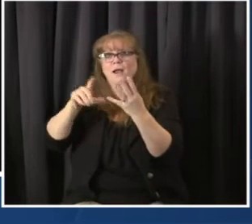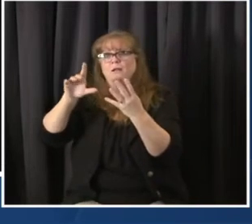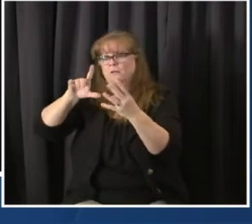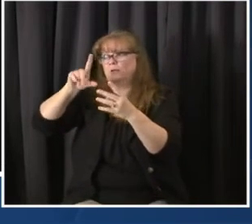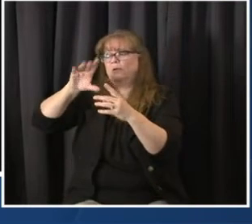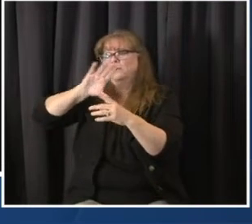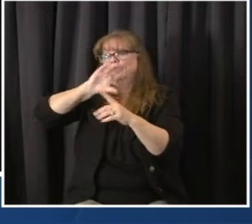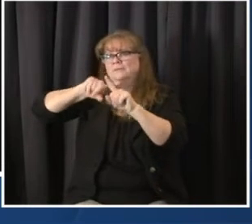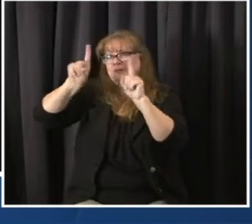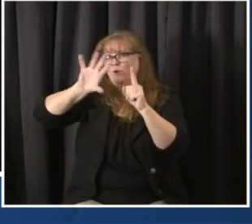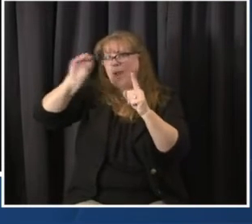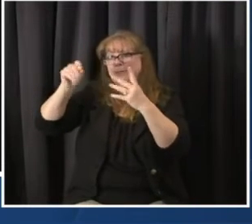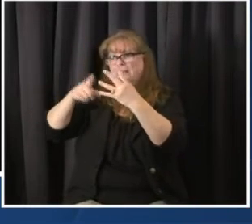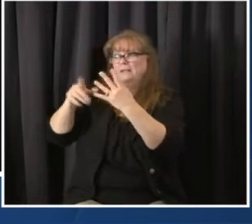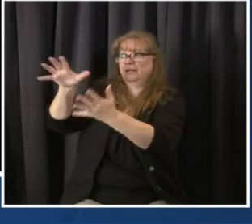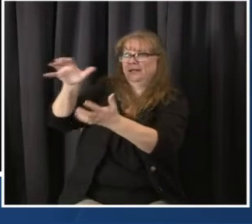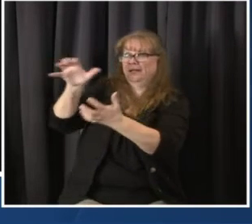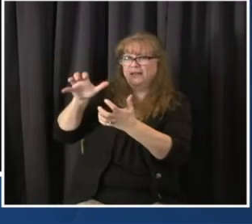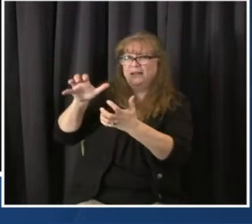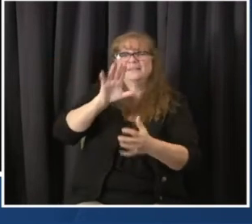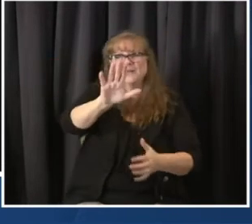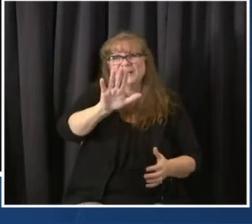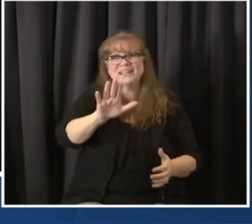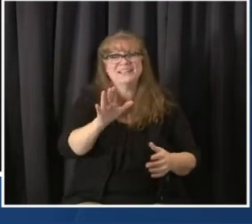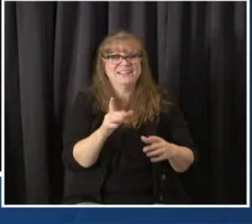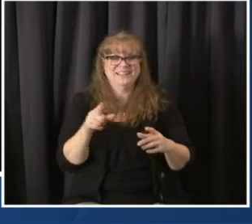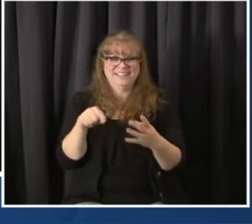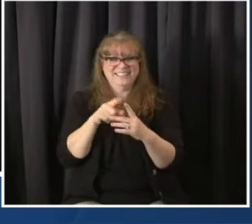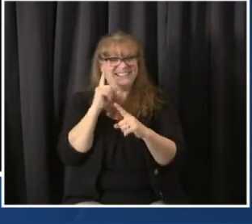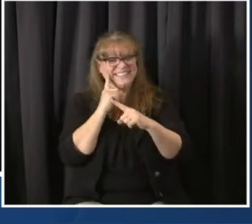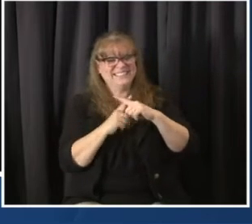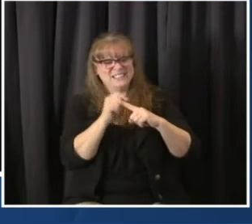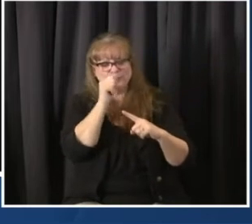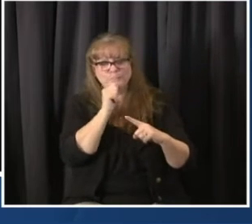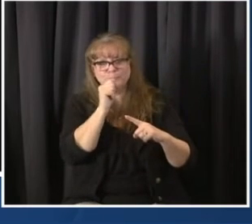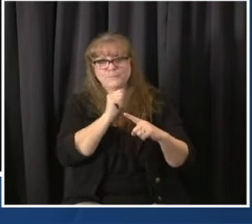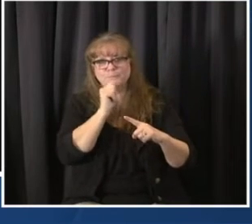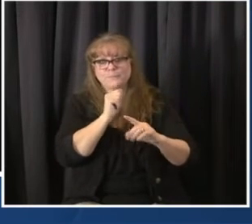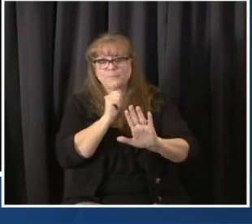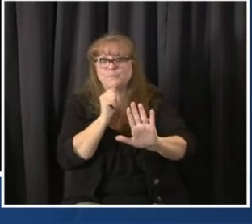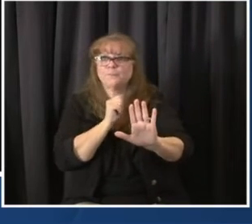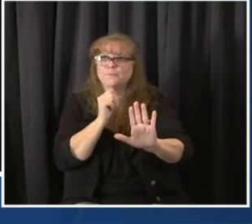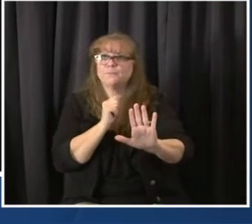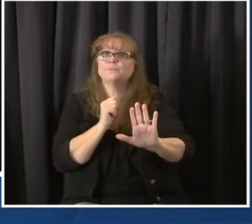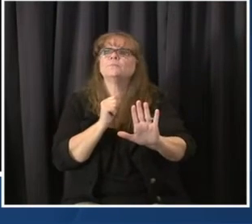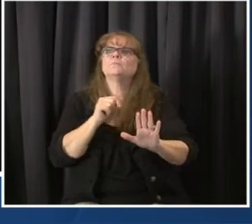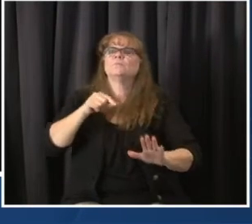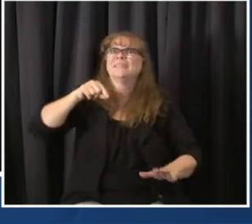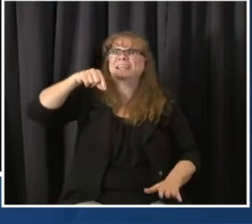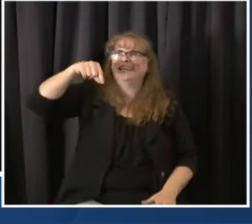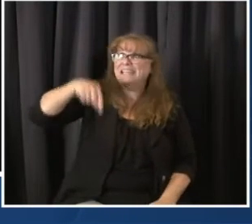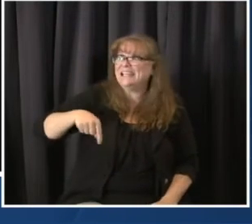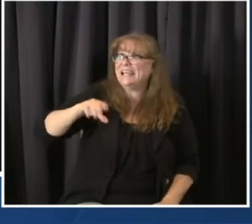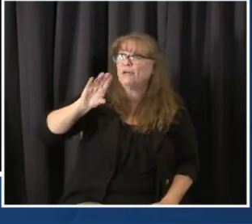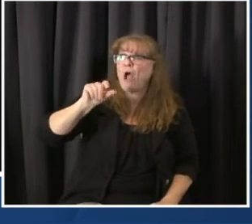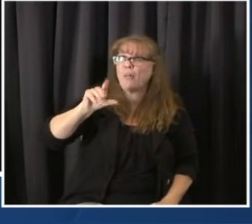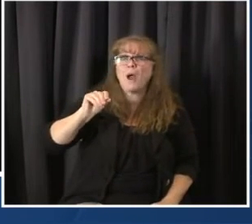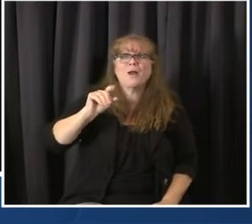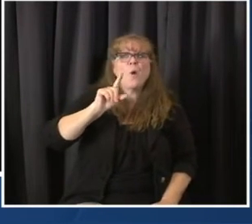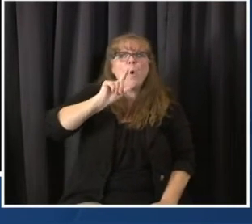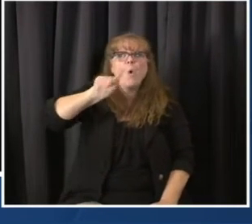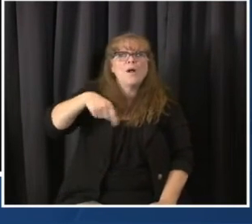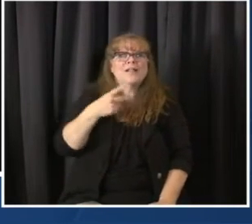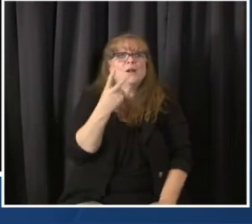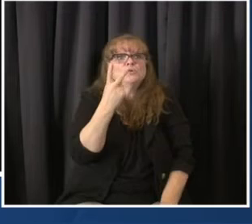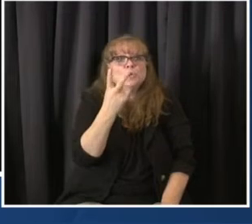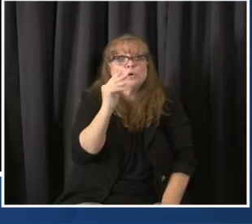But to put things in perspective, just over 2% of Coloradans have been vaccinated. And most of them have only had one dose and